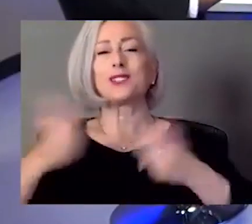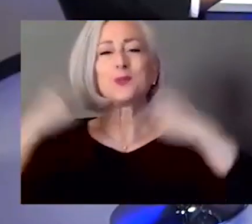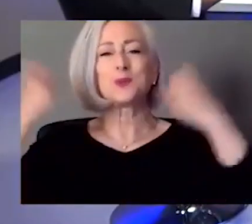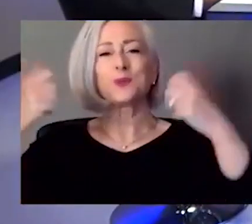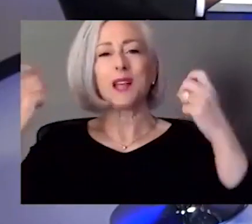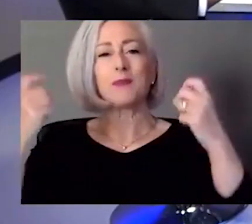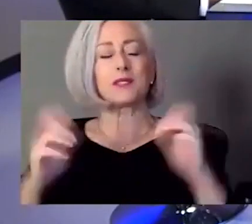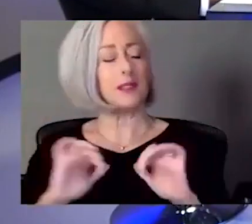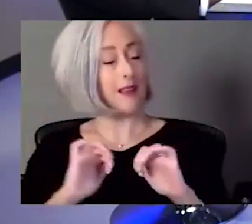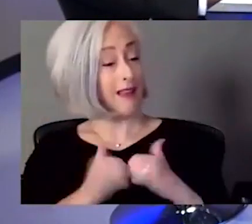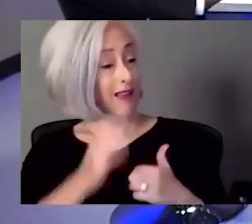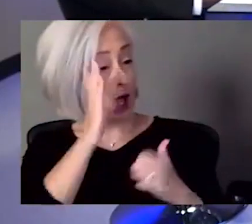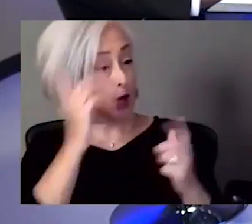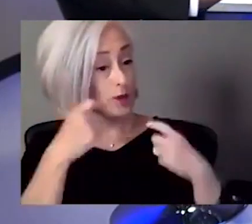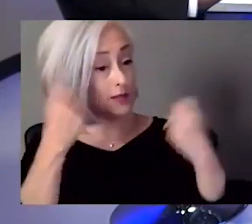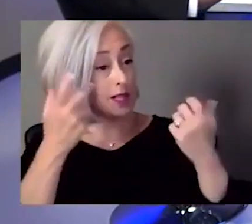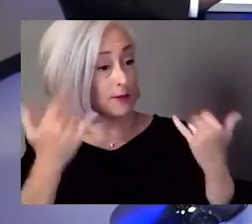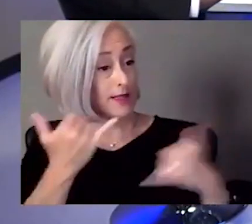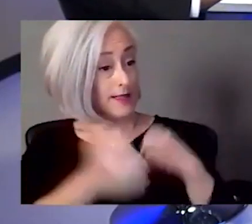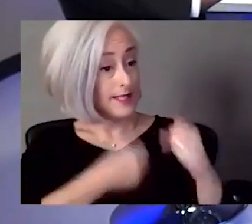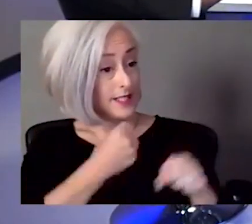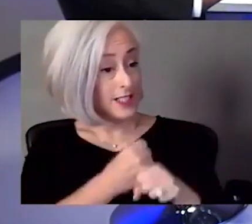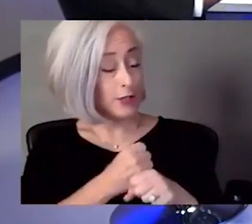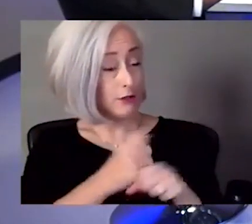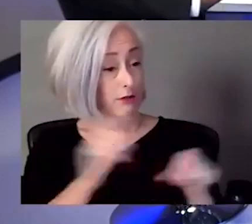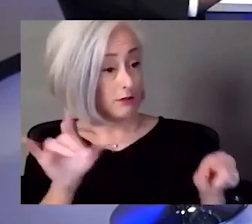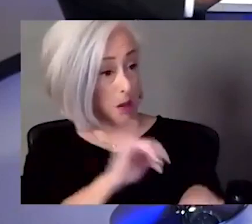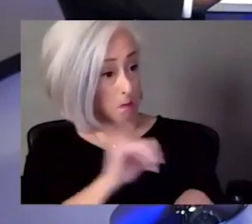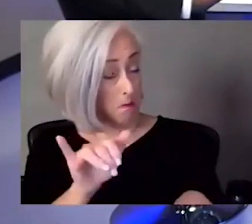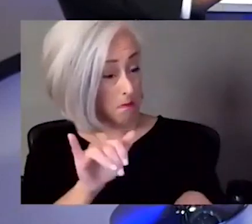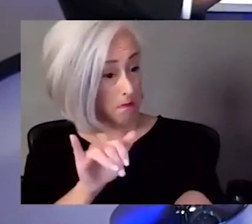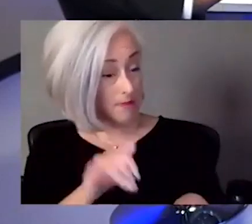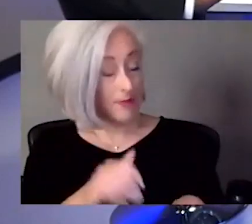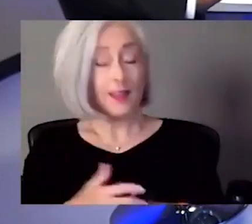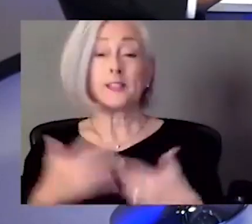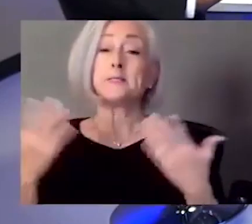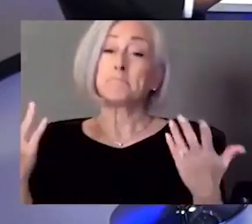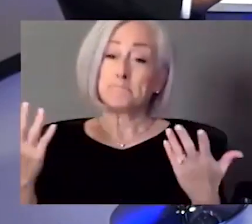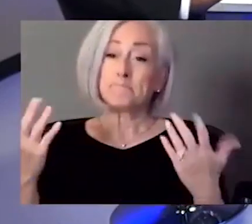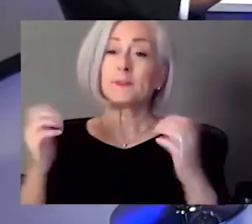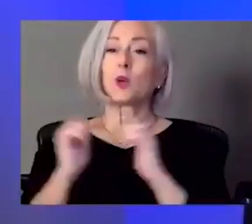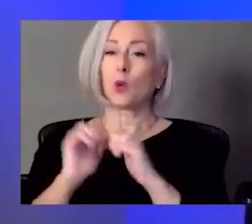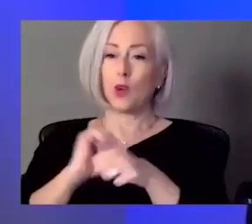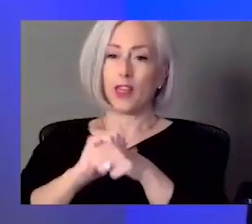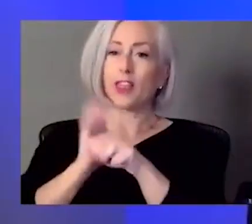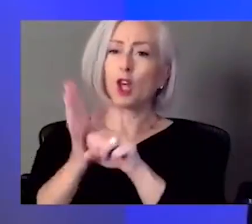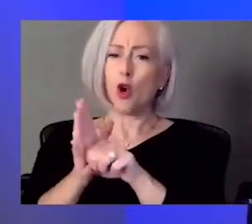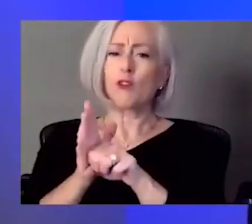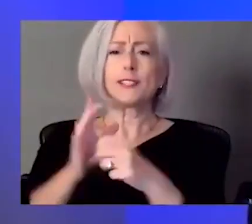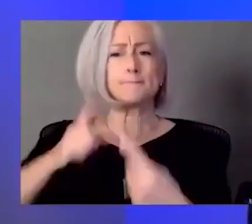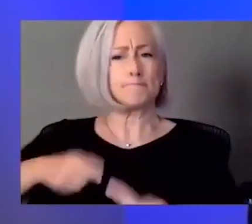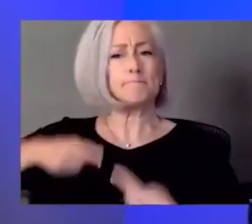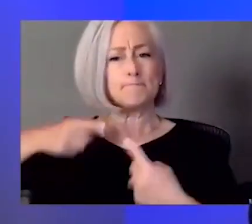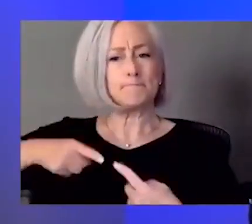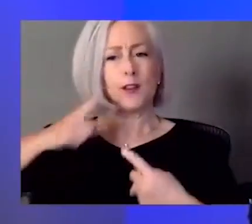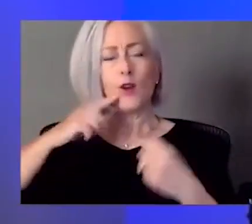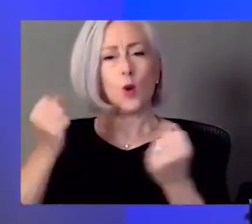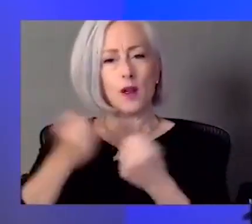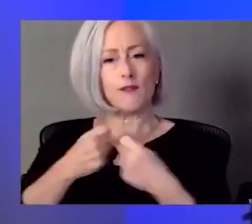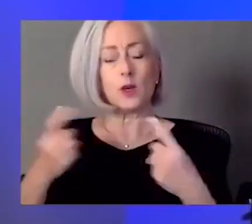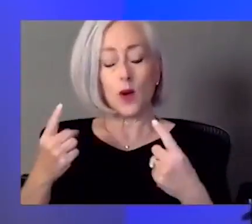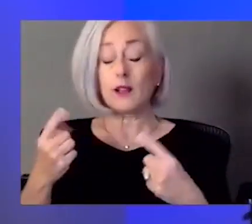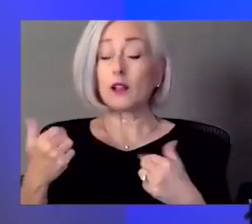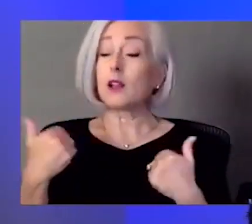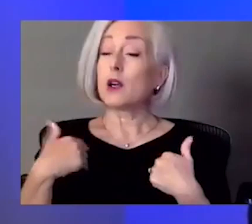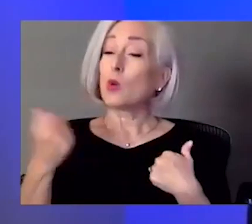this year? Same thing? Well, you know, with COVID, it's been pretty tough for all of us. There are a number of things that's going